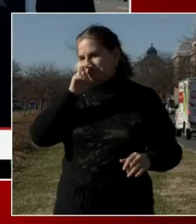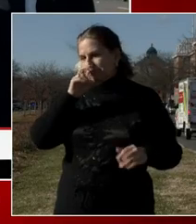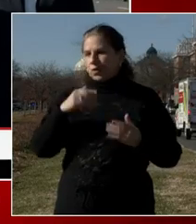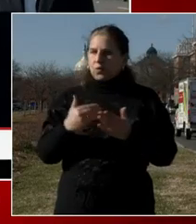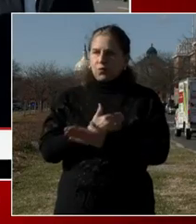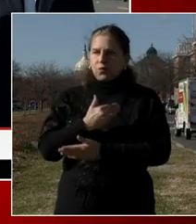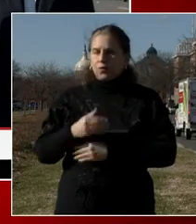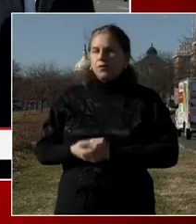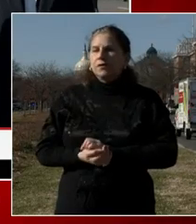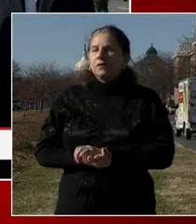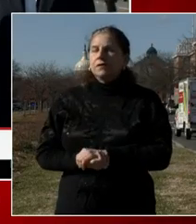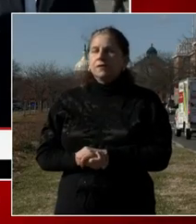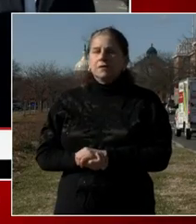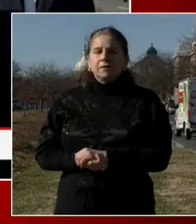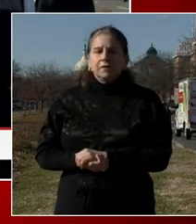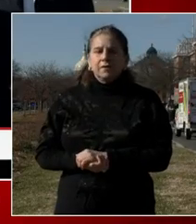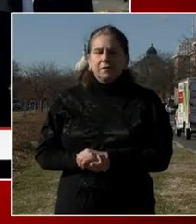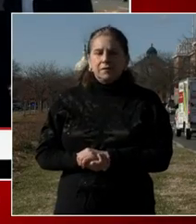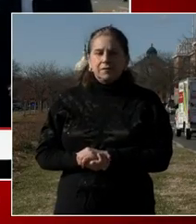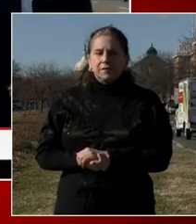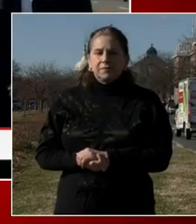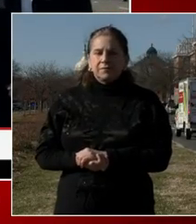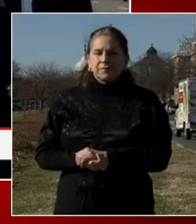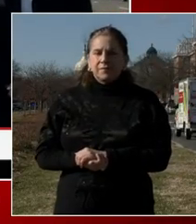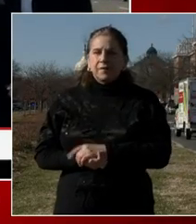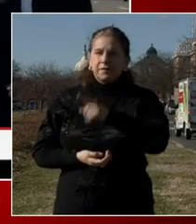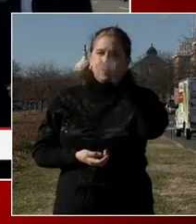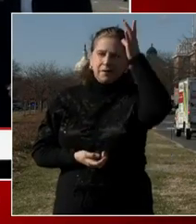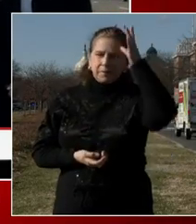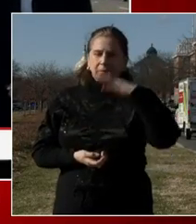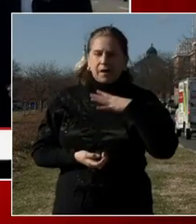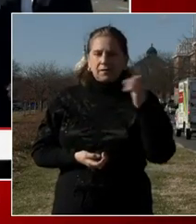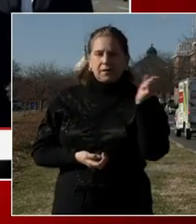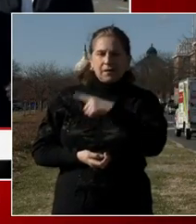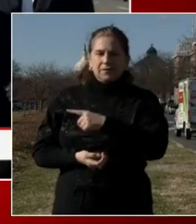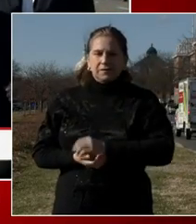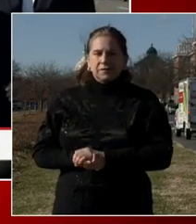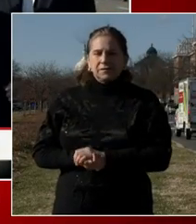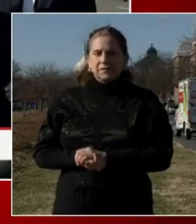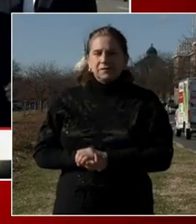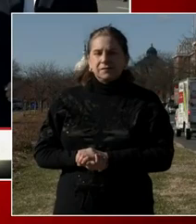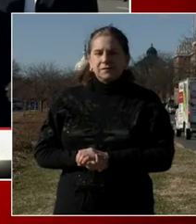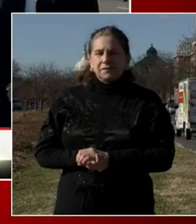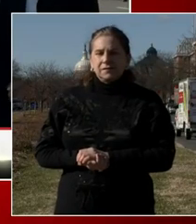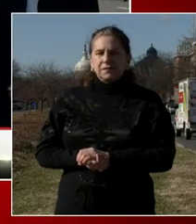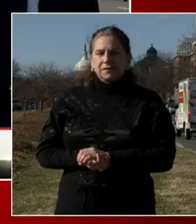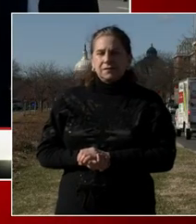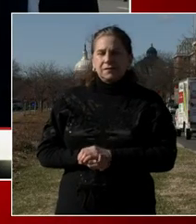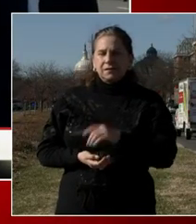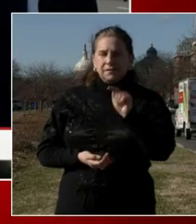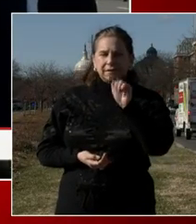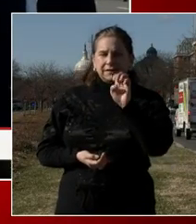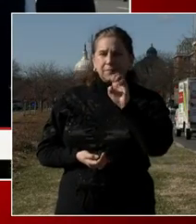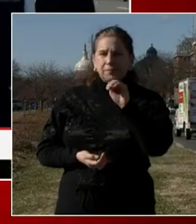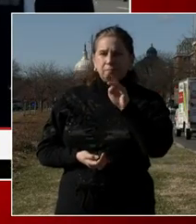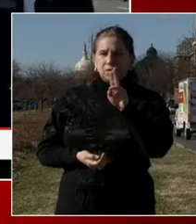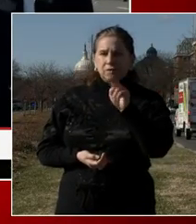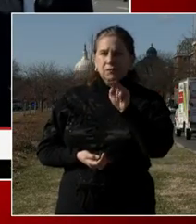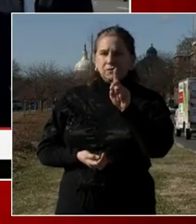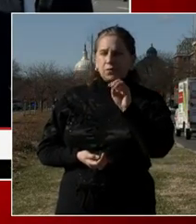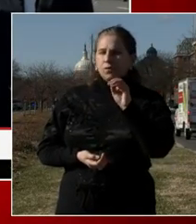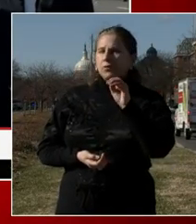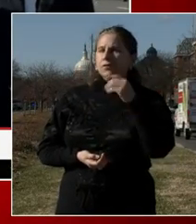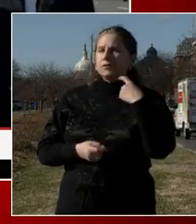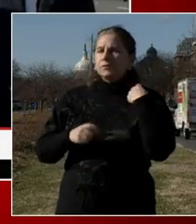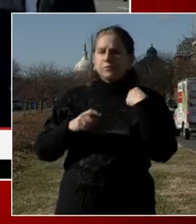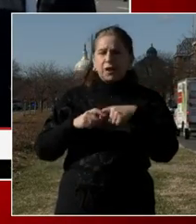With, uh, Telemundo. My question is for, uh, Director Rodriguez. What's your name again? Alberto with Telemundo. Okay, Alberto. Um, my